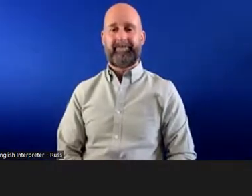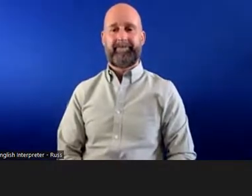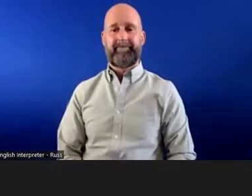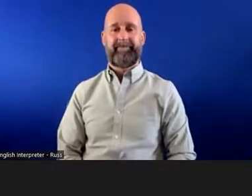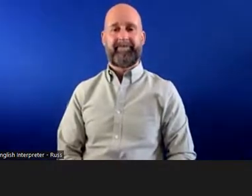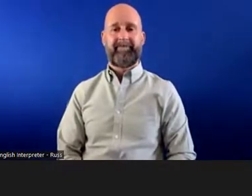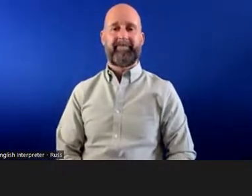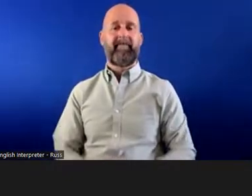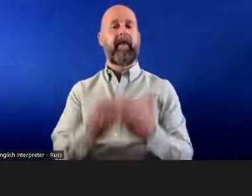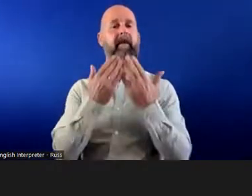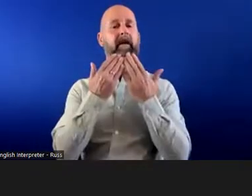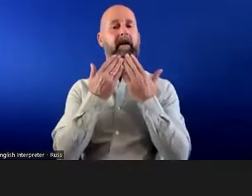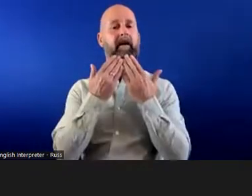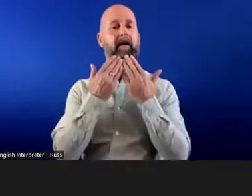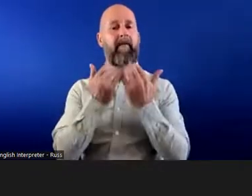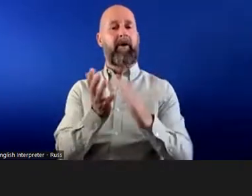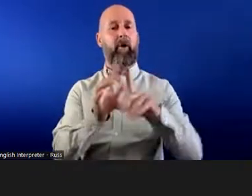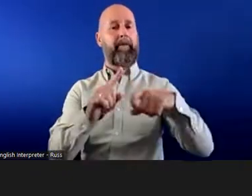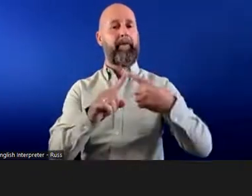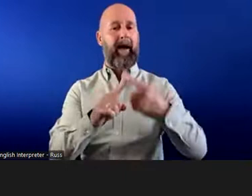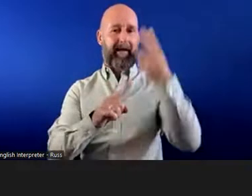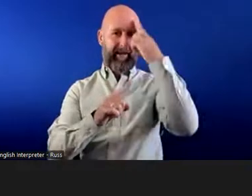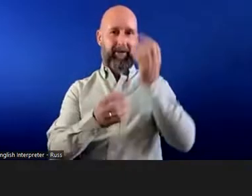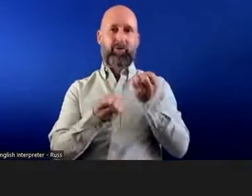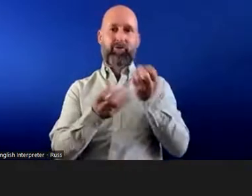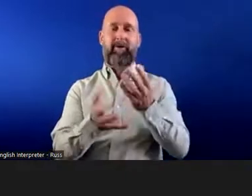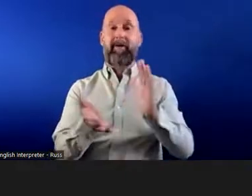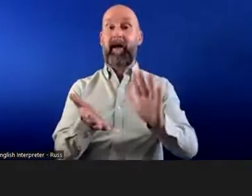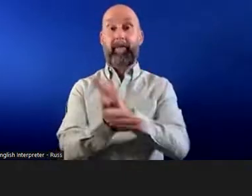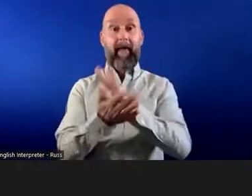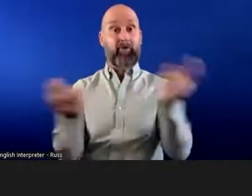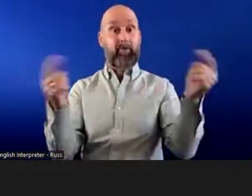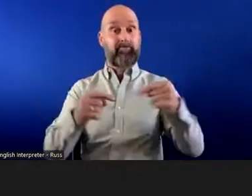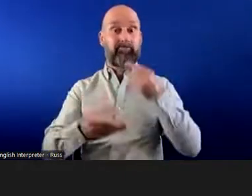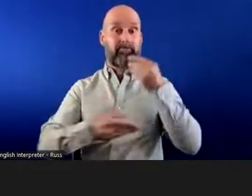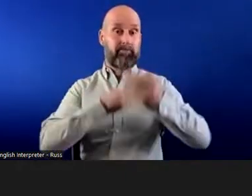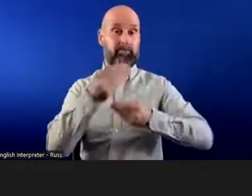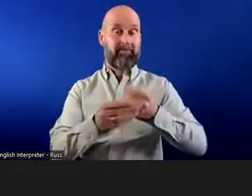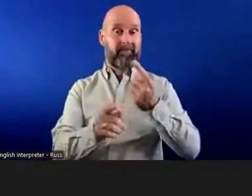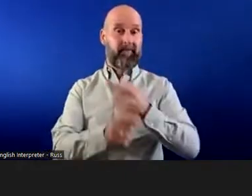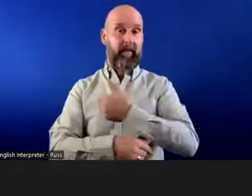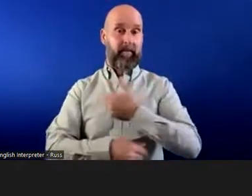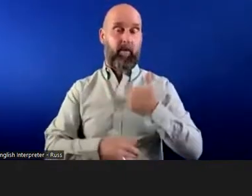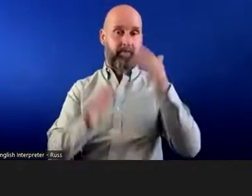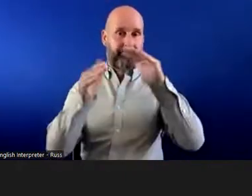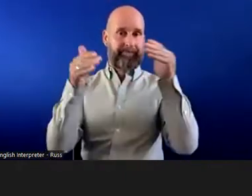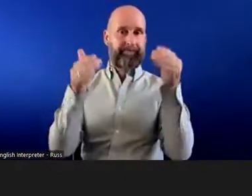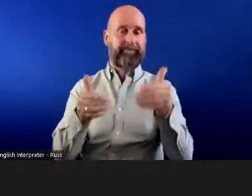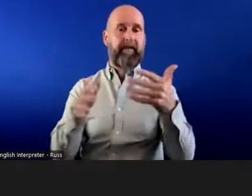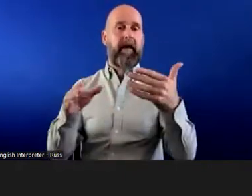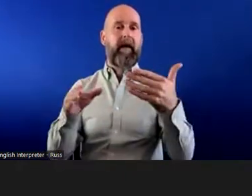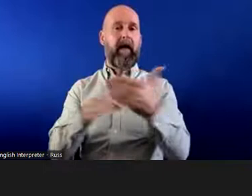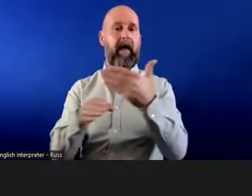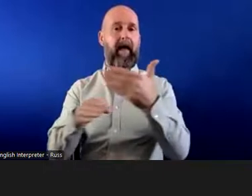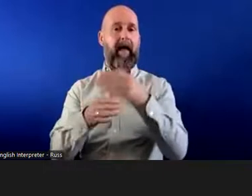Yeah, thank you very much, Mike, for the introduction. It's a real pleasure to be speaking to you all this morning around employing disabled workers.